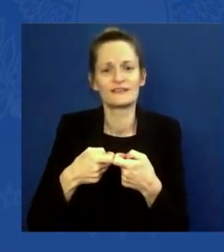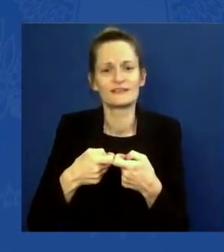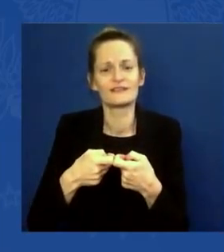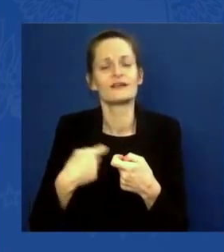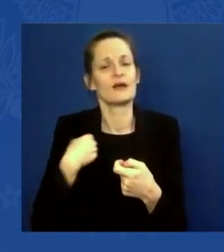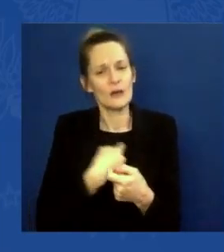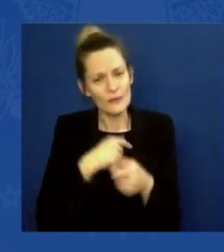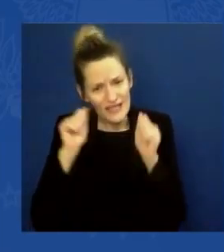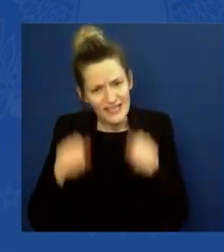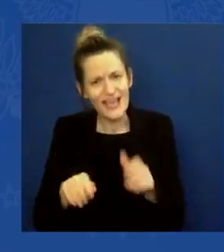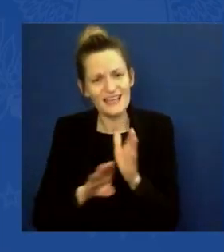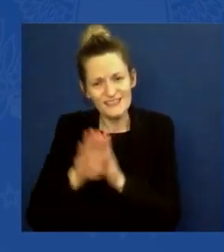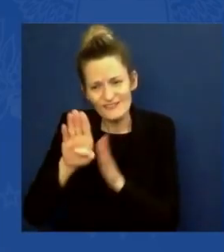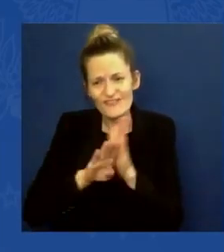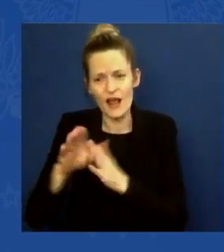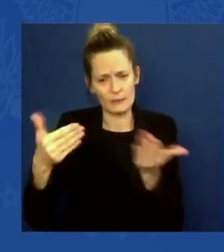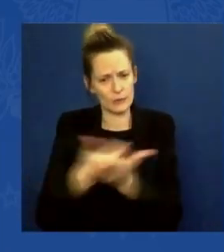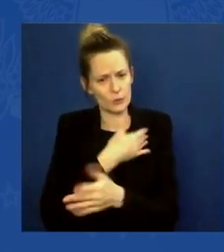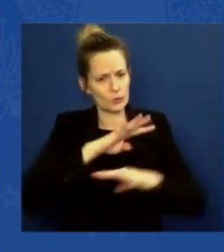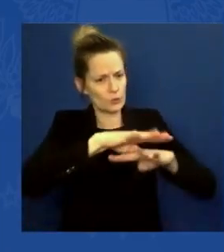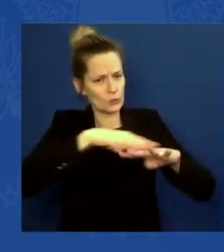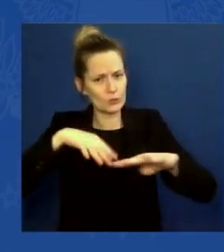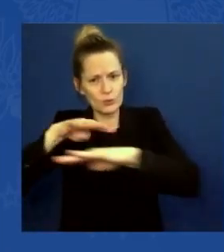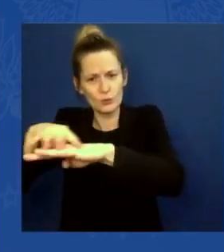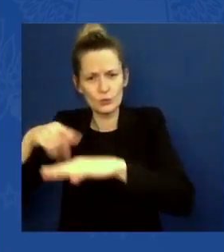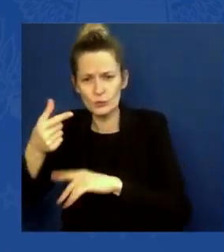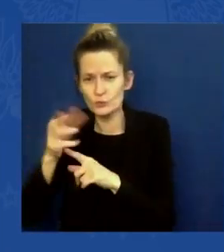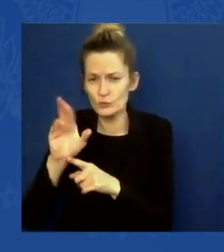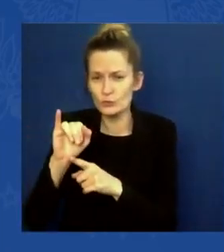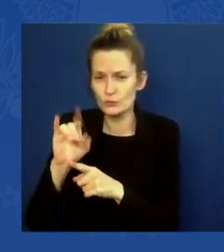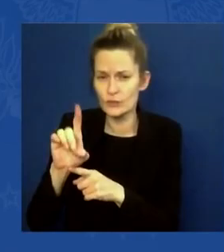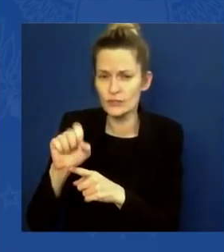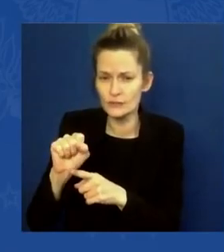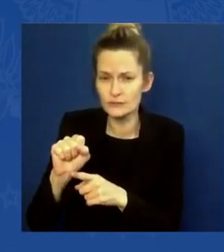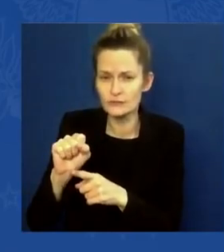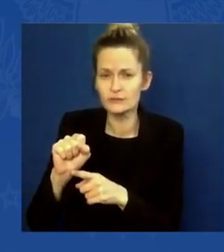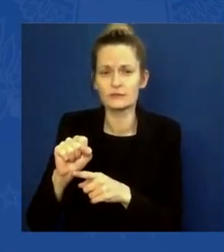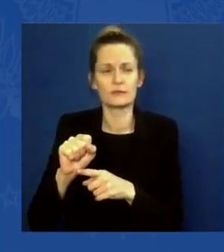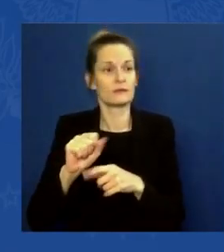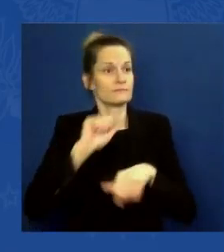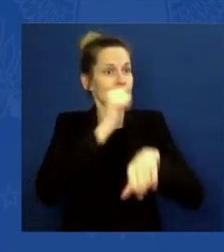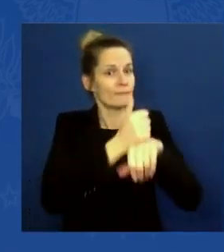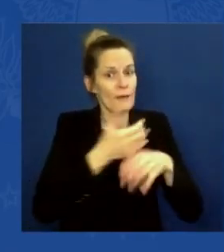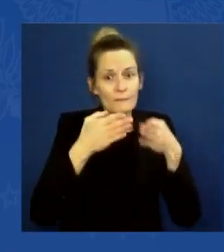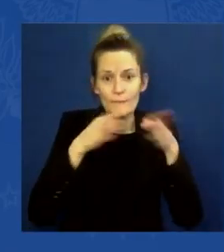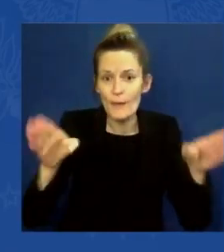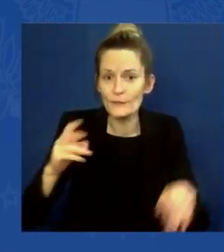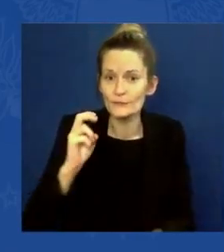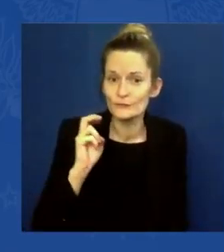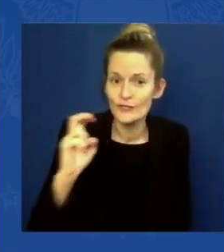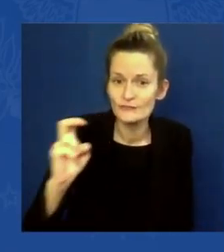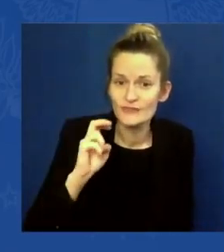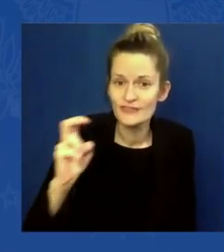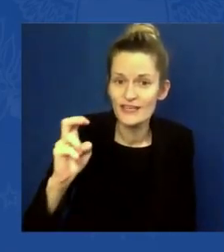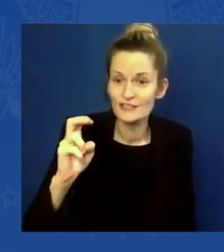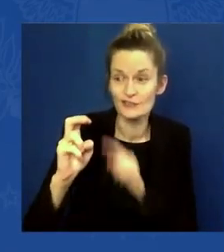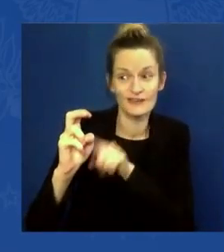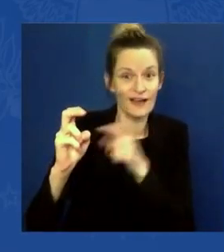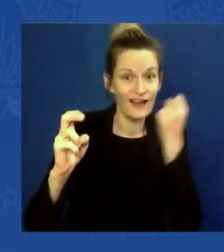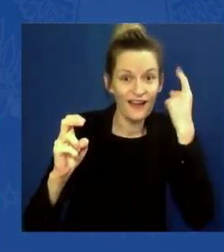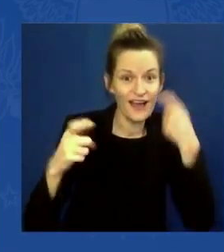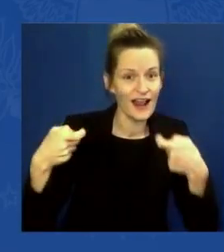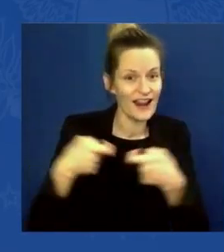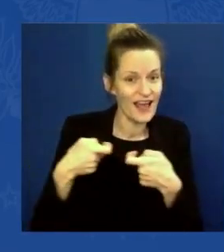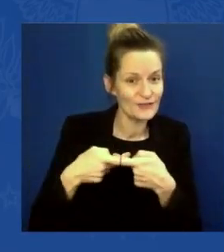investments in public transit, electric buses, charging stations. In Denver, we're going to help Mayor Hancock achieve his goal of